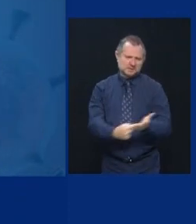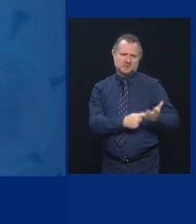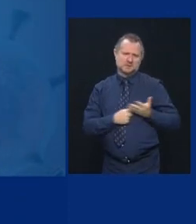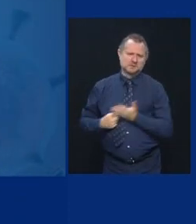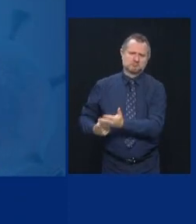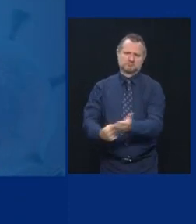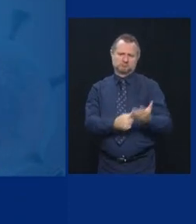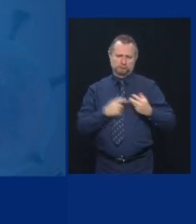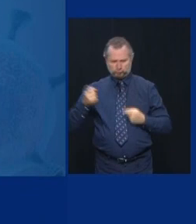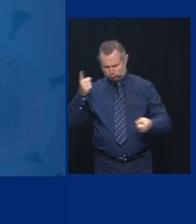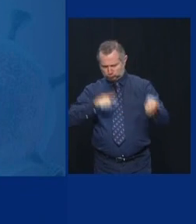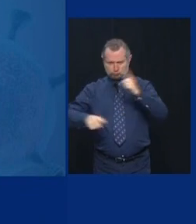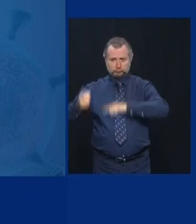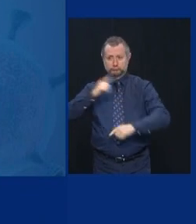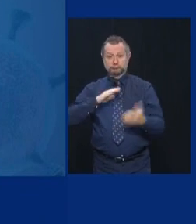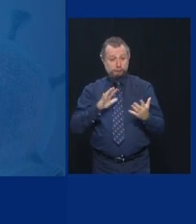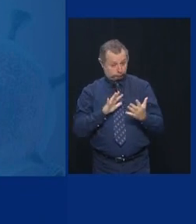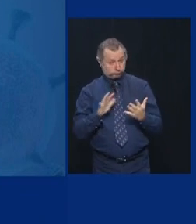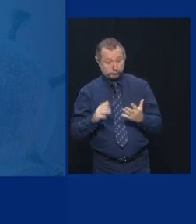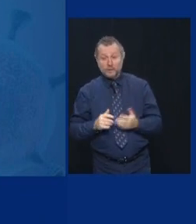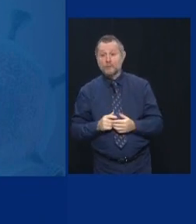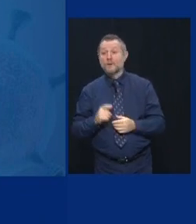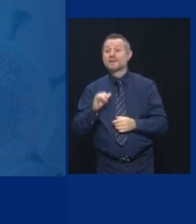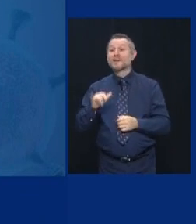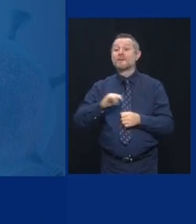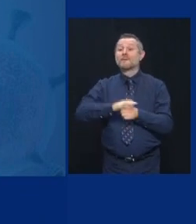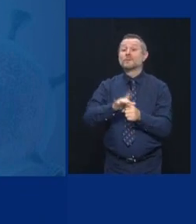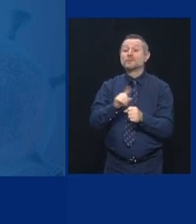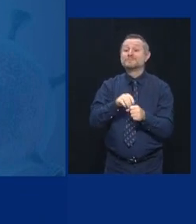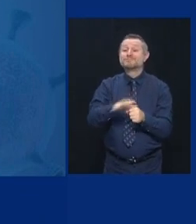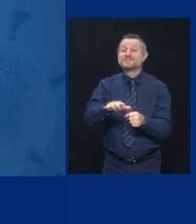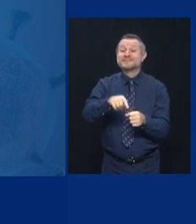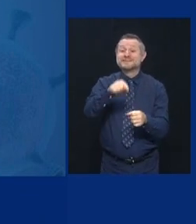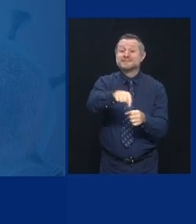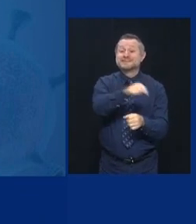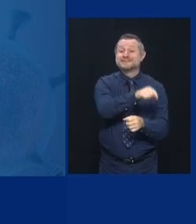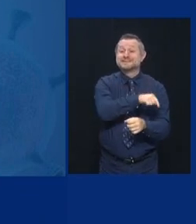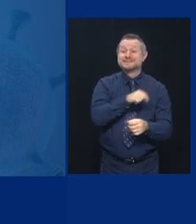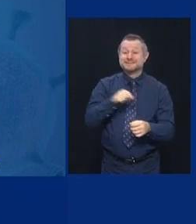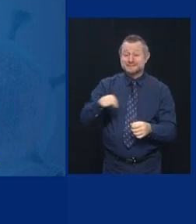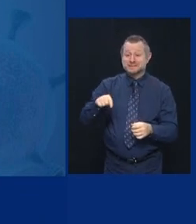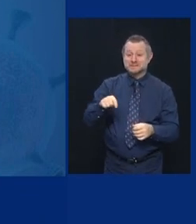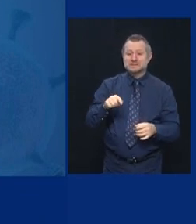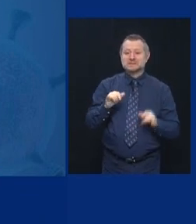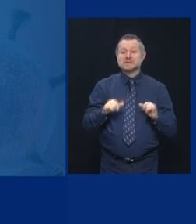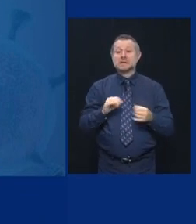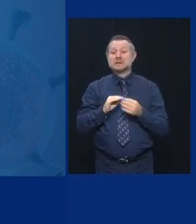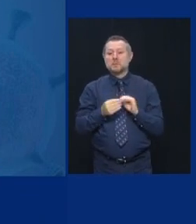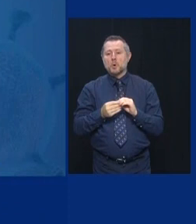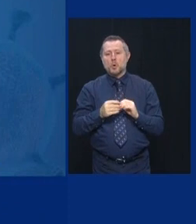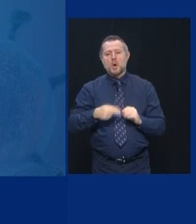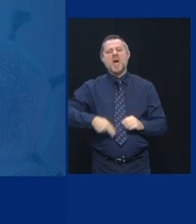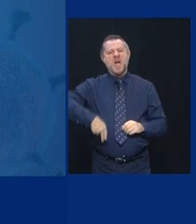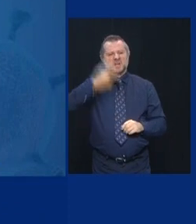We have clusters where the viral infection rate is higher,